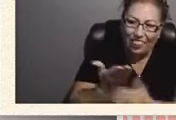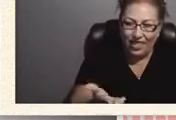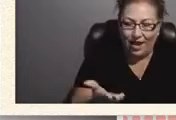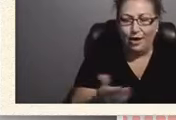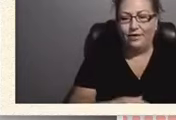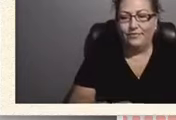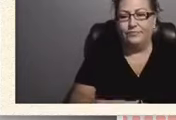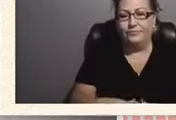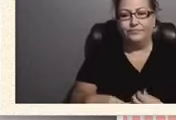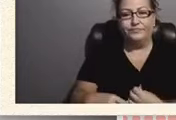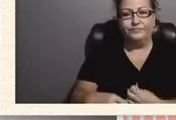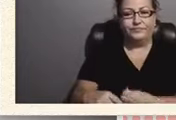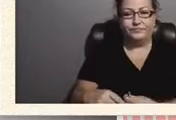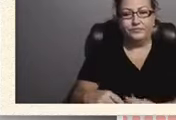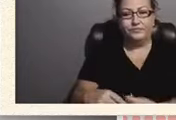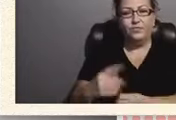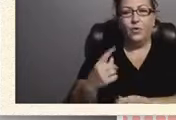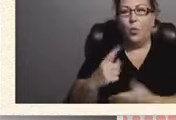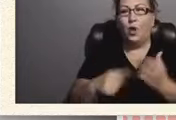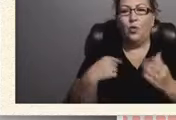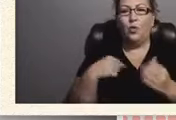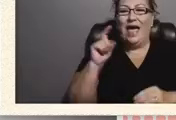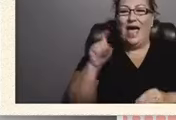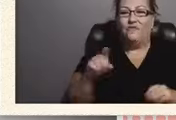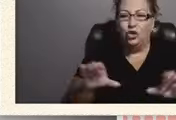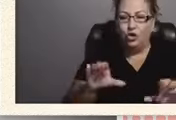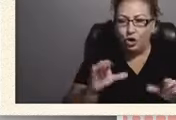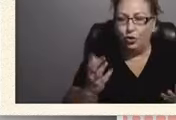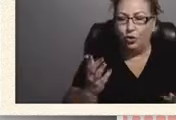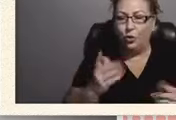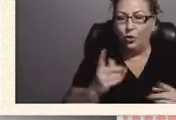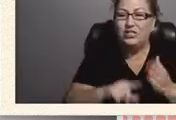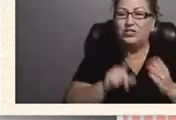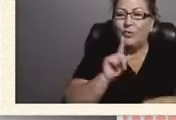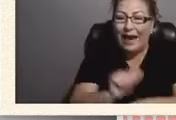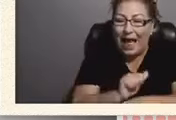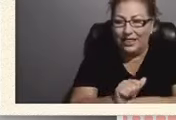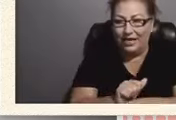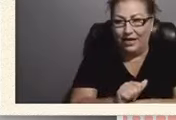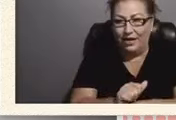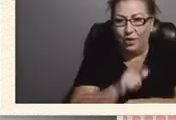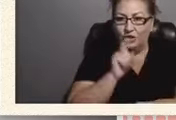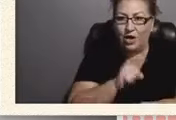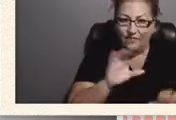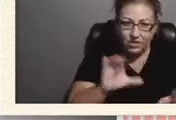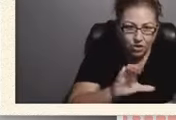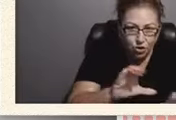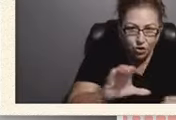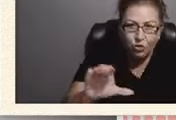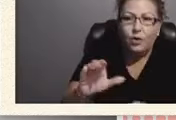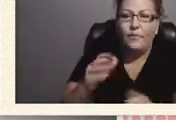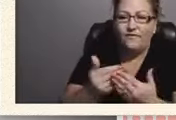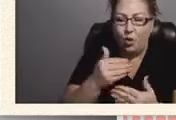this point. What is the reality? That's a good question.